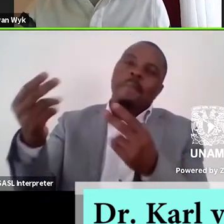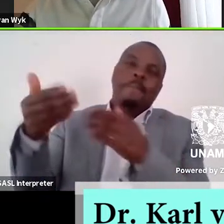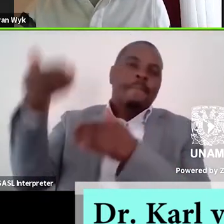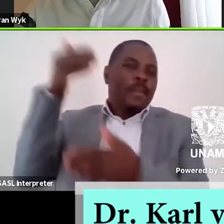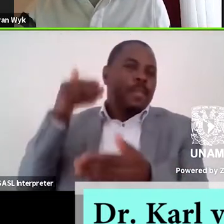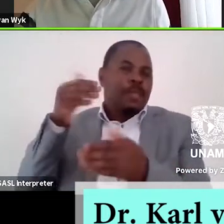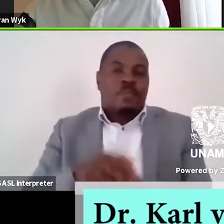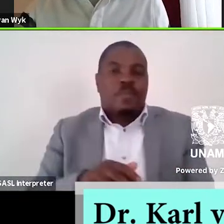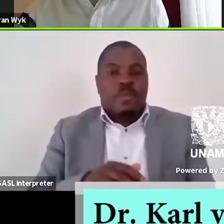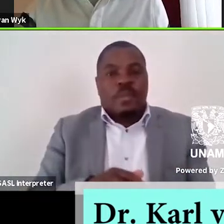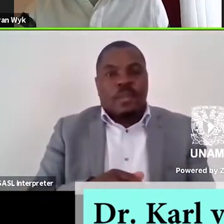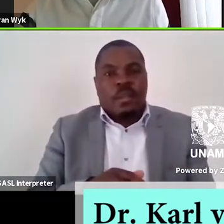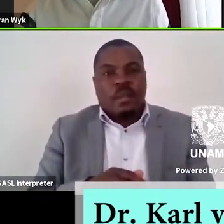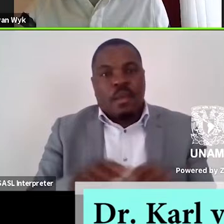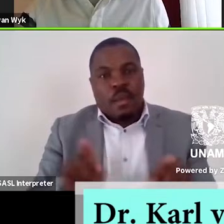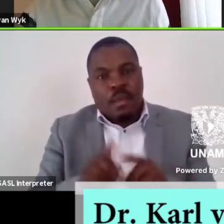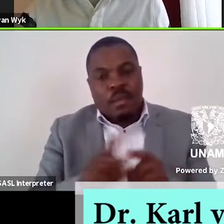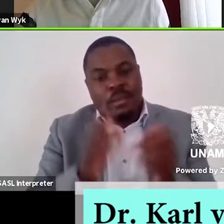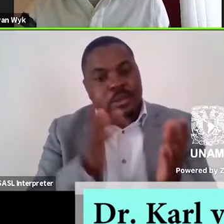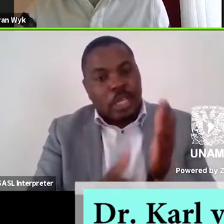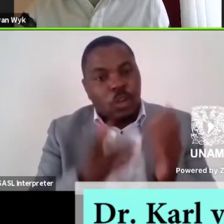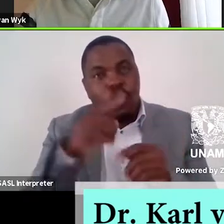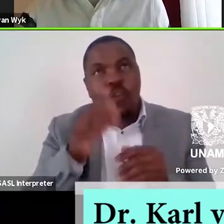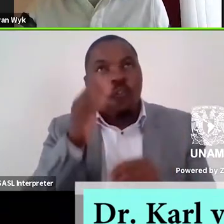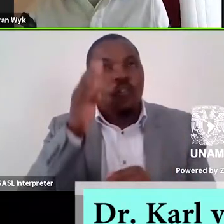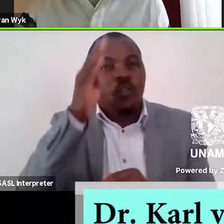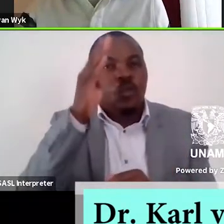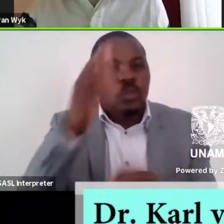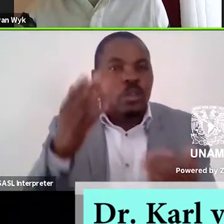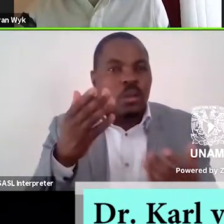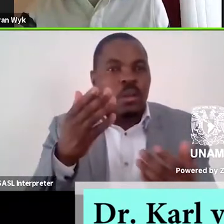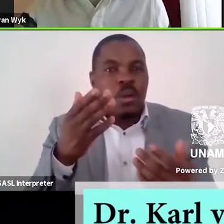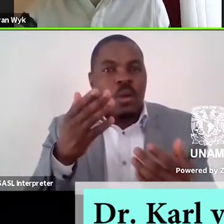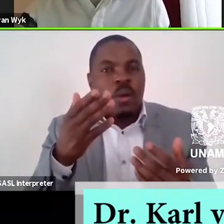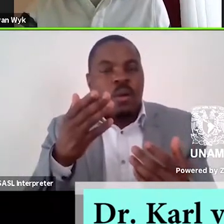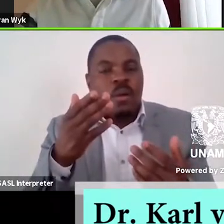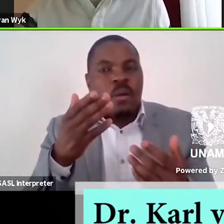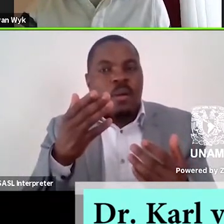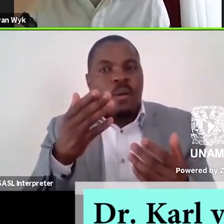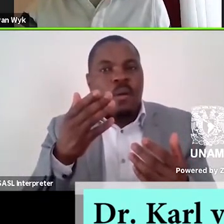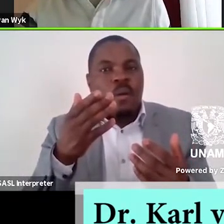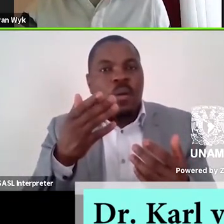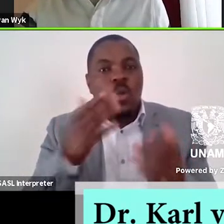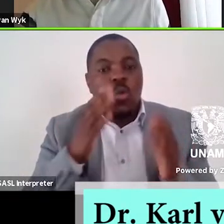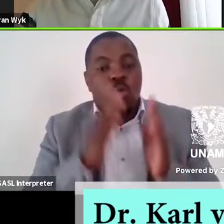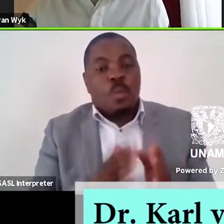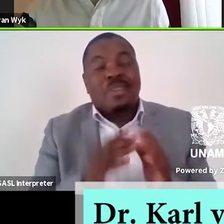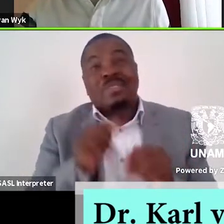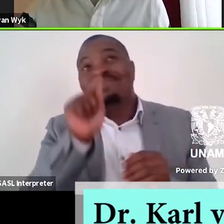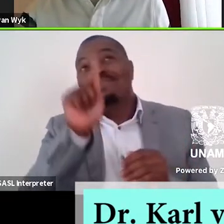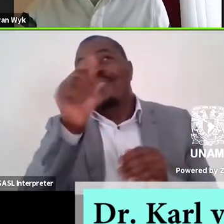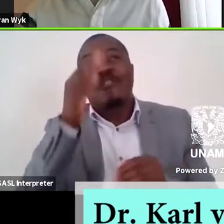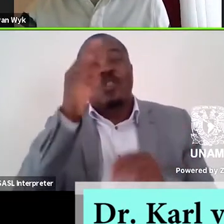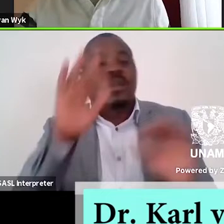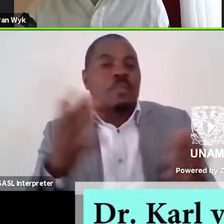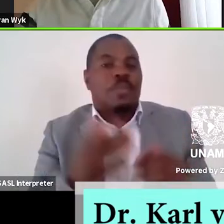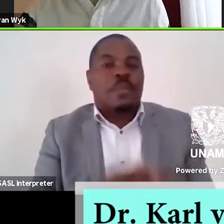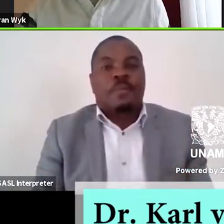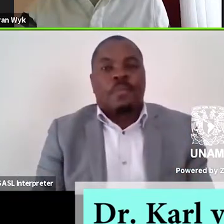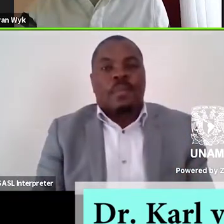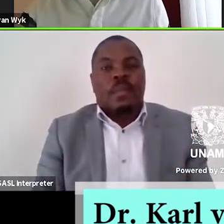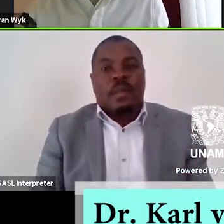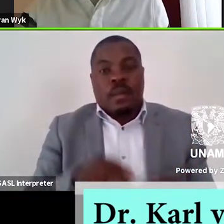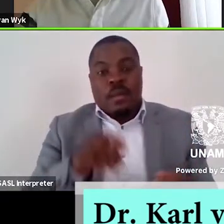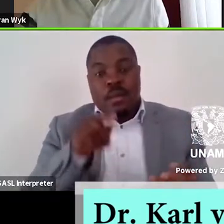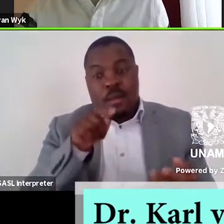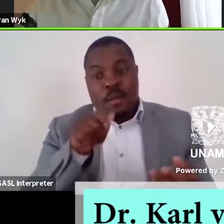enabled by technology's future, offers no solace whatsoever for humanity's future. Surrounding the platform from